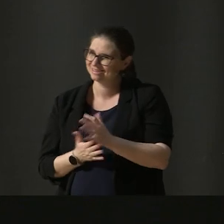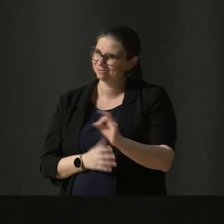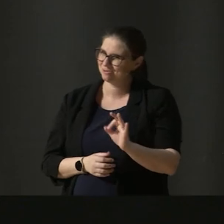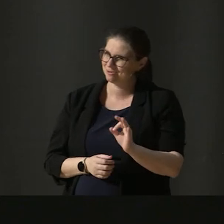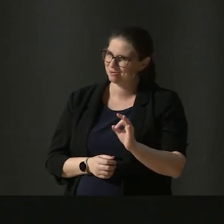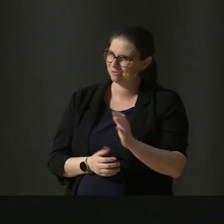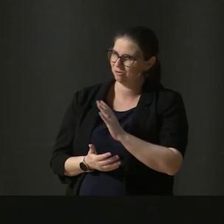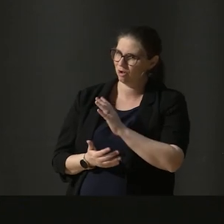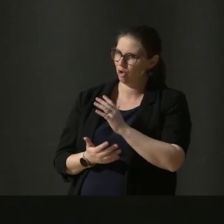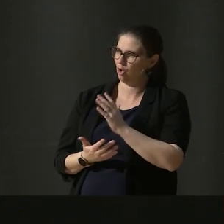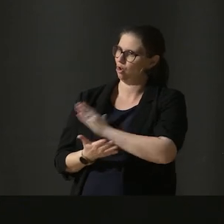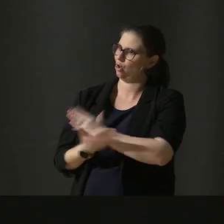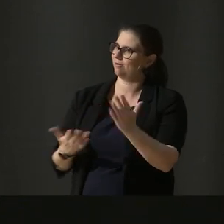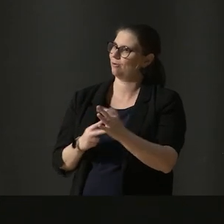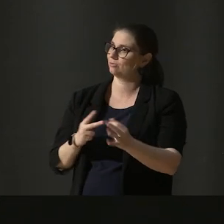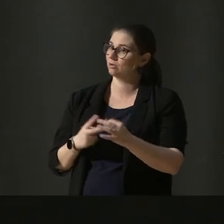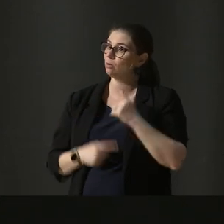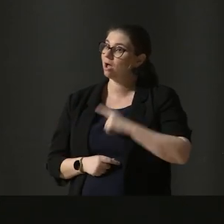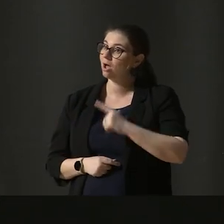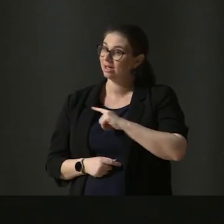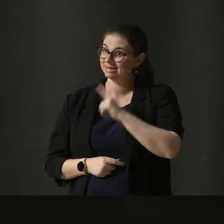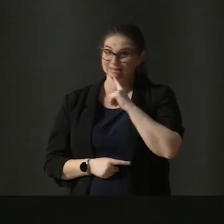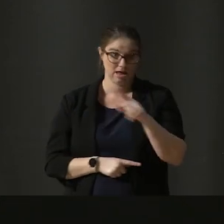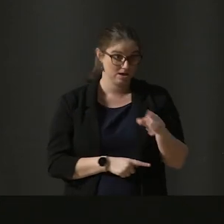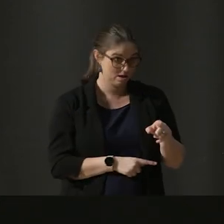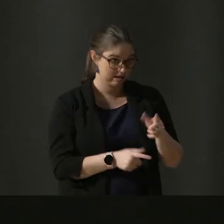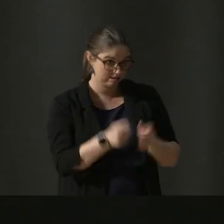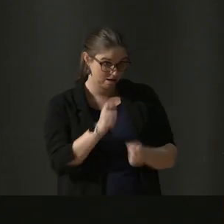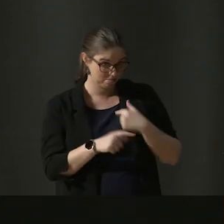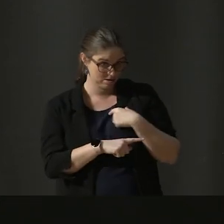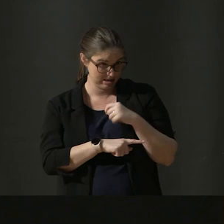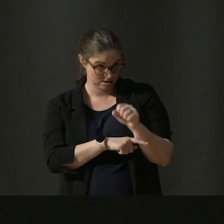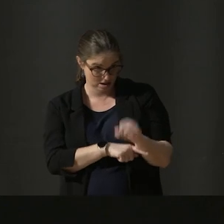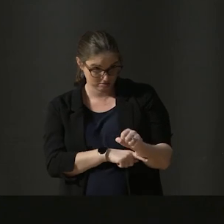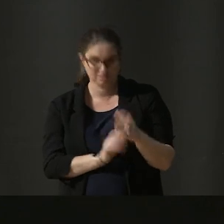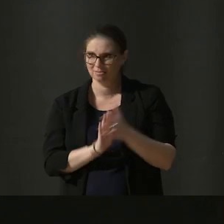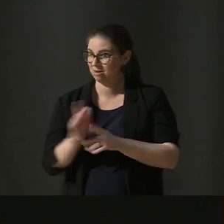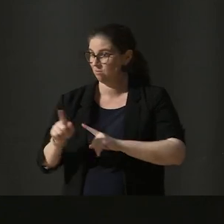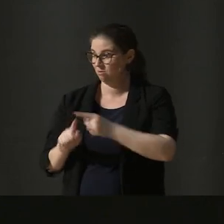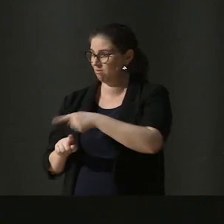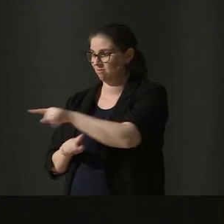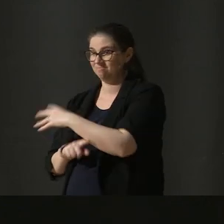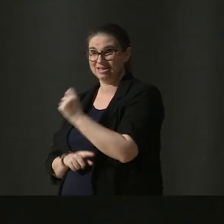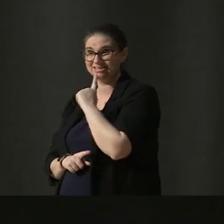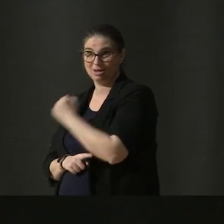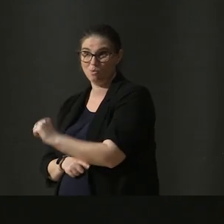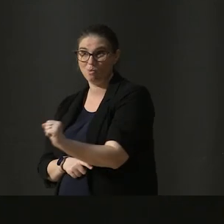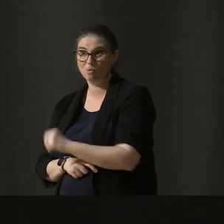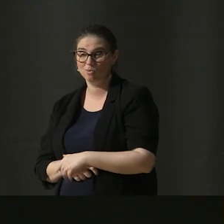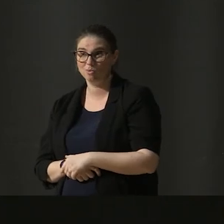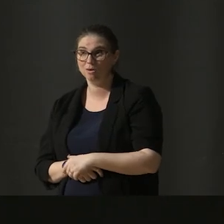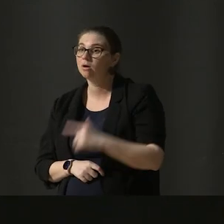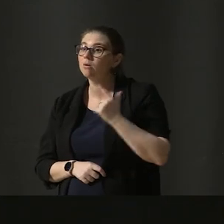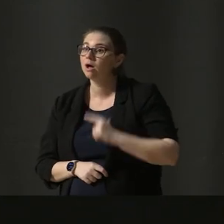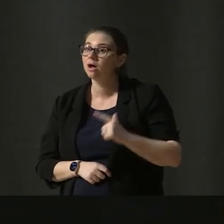yes to exams, you basically have to say no to everything else. Modern revisions of exam syllabi reflect this